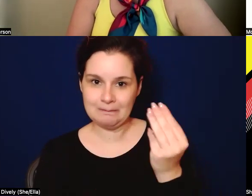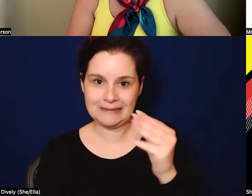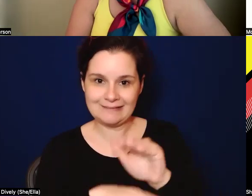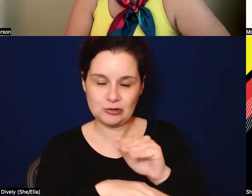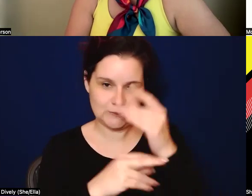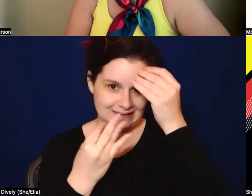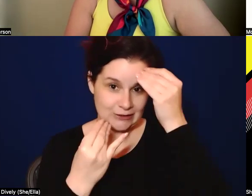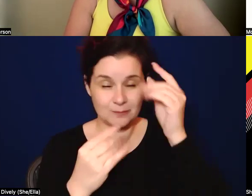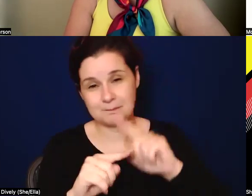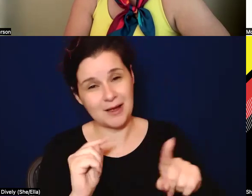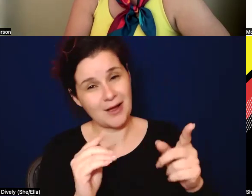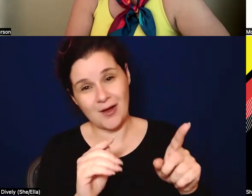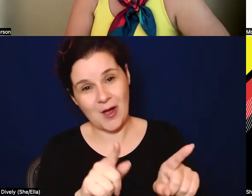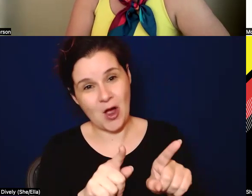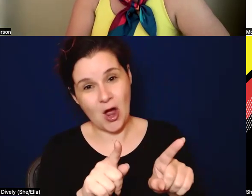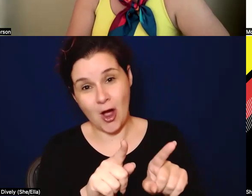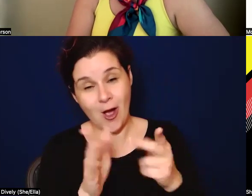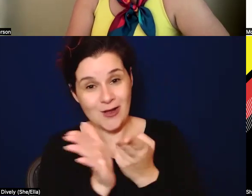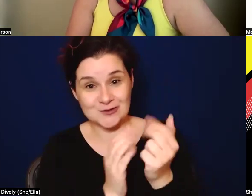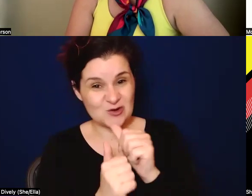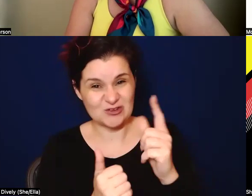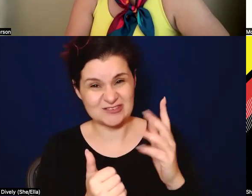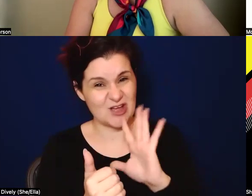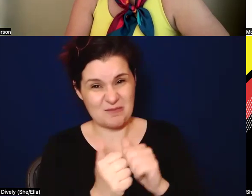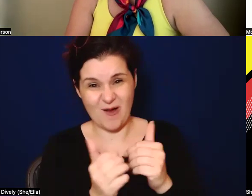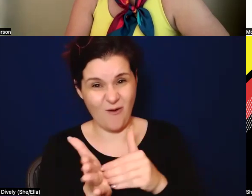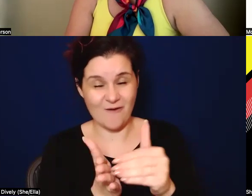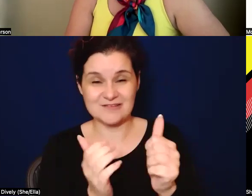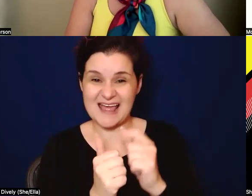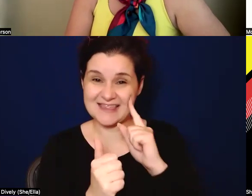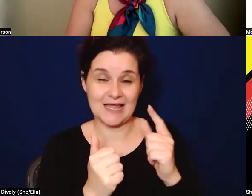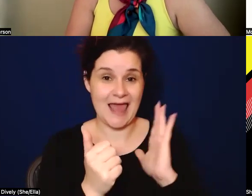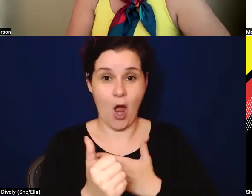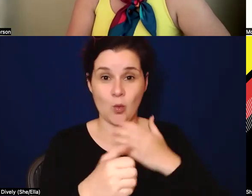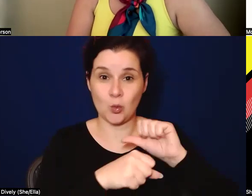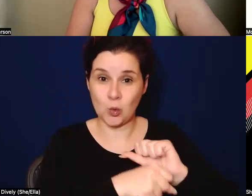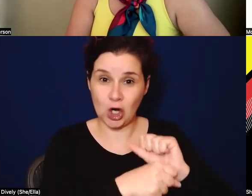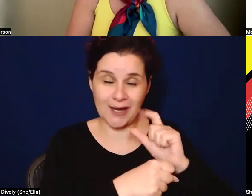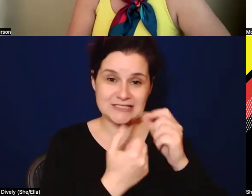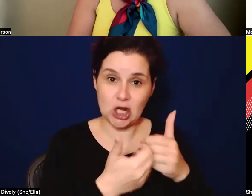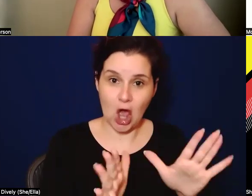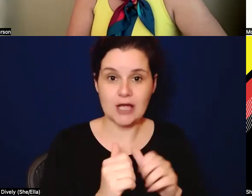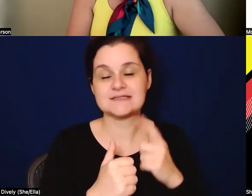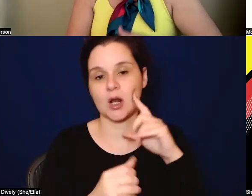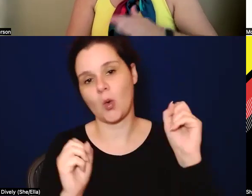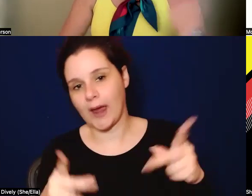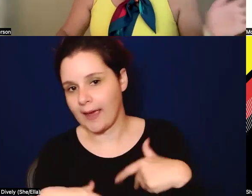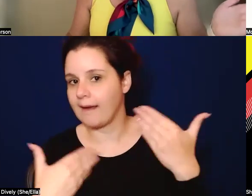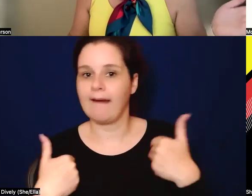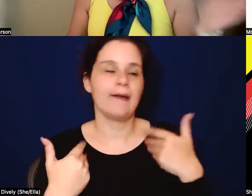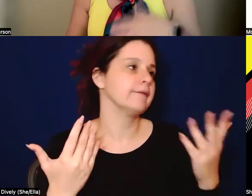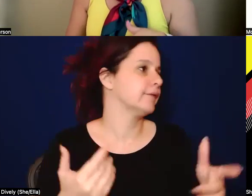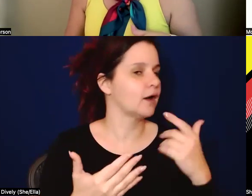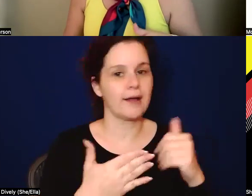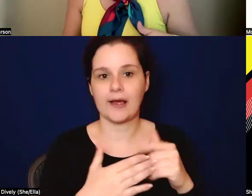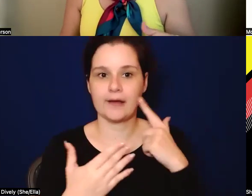also don't think that we can talk about it too often, right? I think it gets lost sometimes in the work or just, okay, you know, I got all these, you